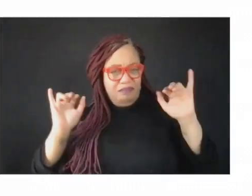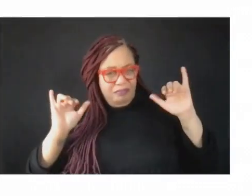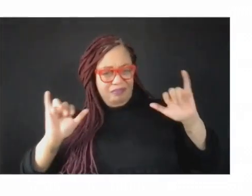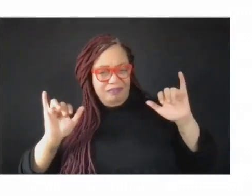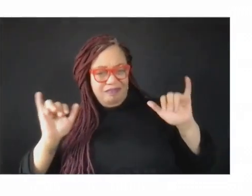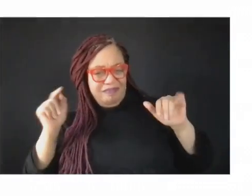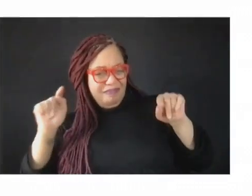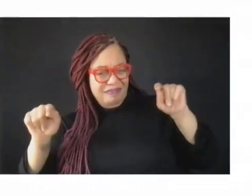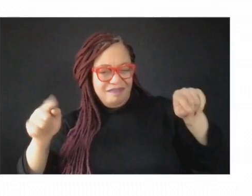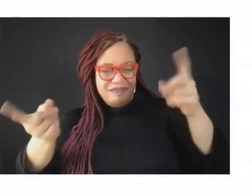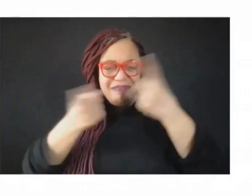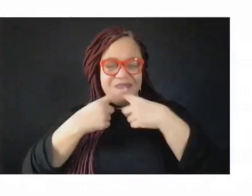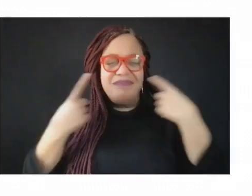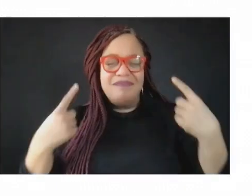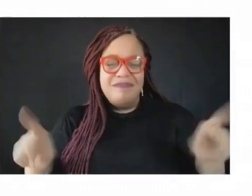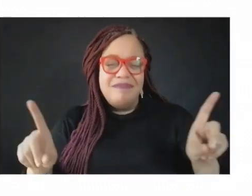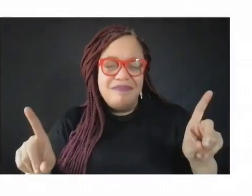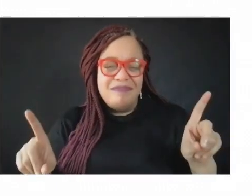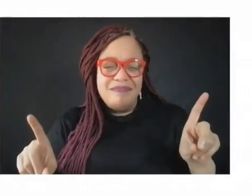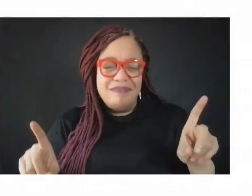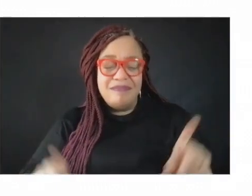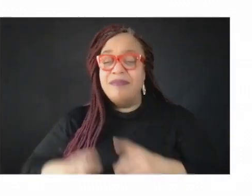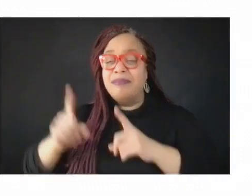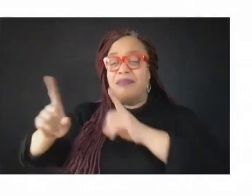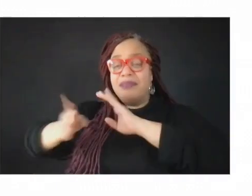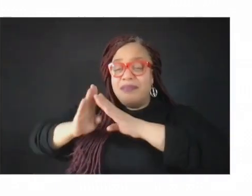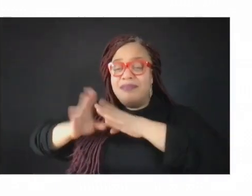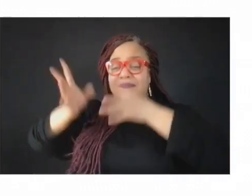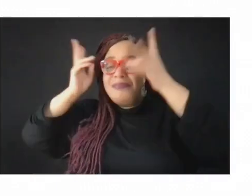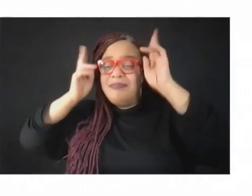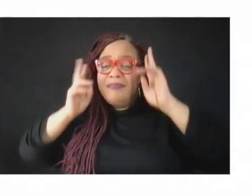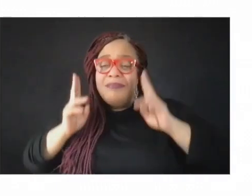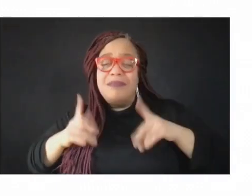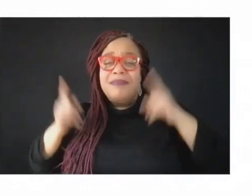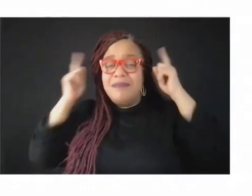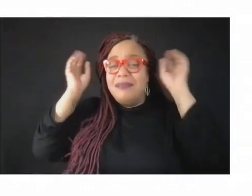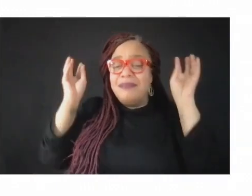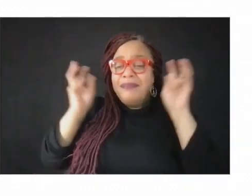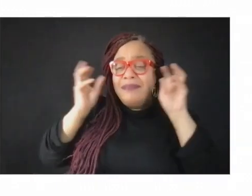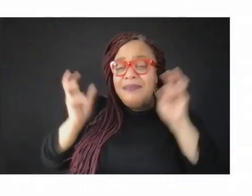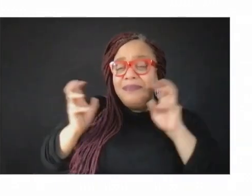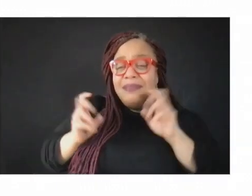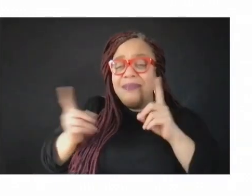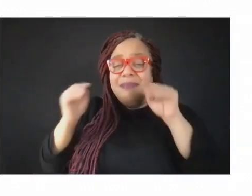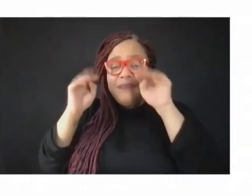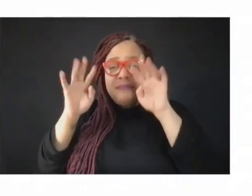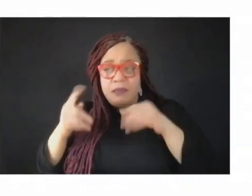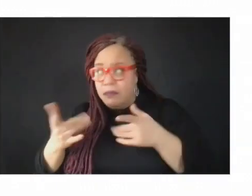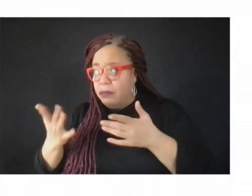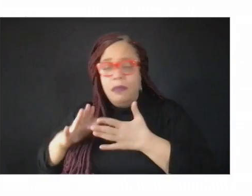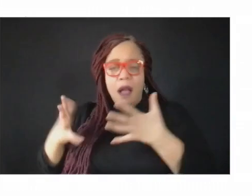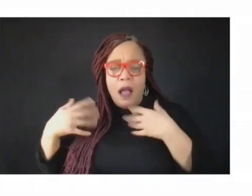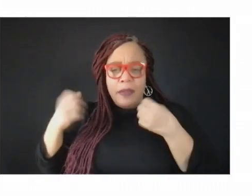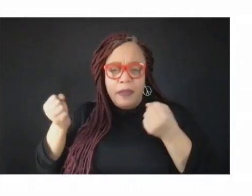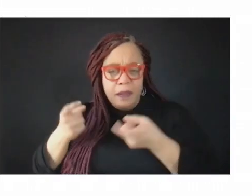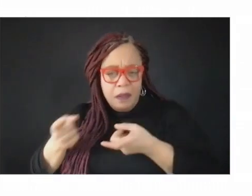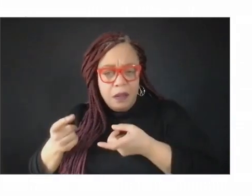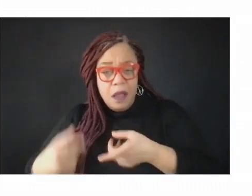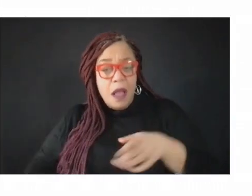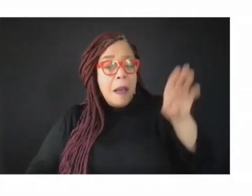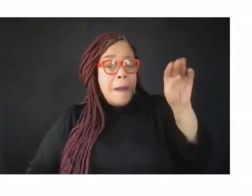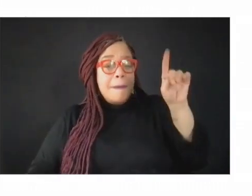stylists could be partners in health? Over the past 12 years, the University of Maryland Center for Health Equity has leveraged our relationships